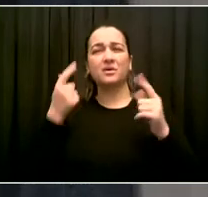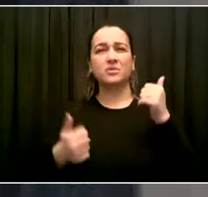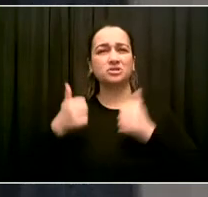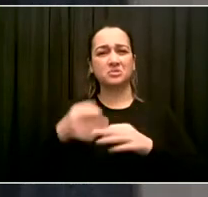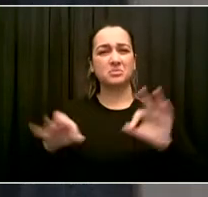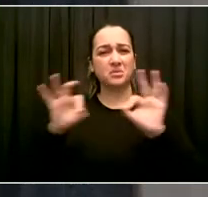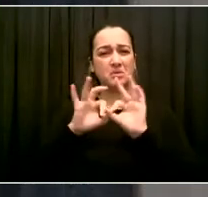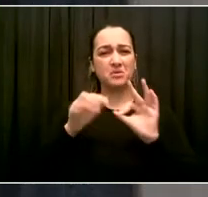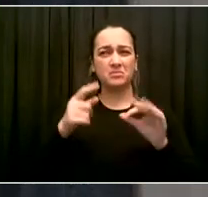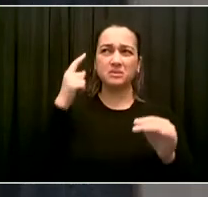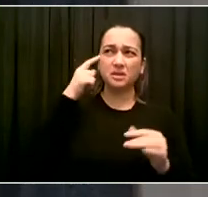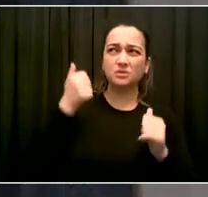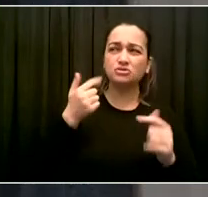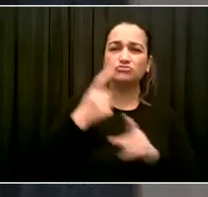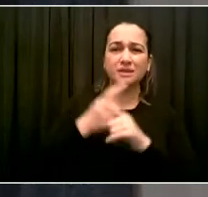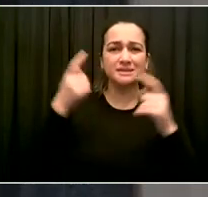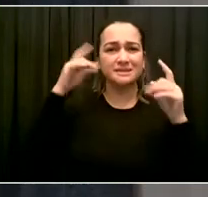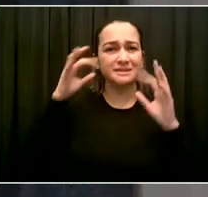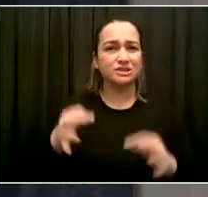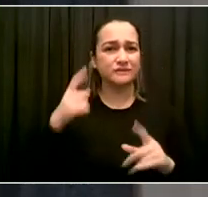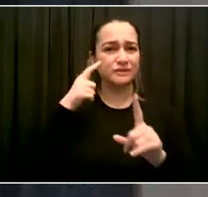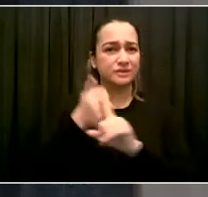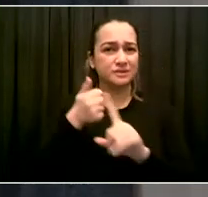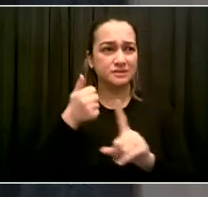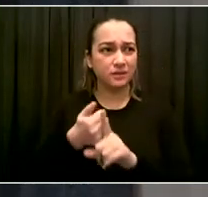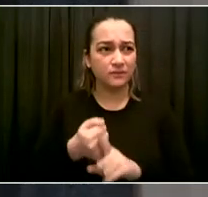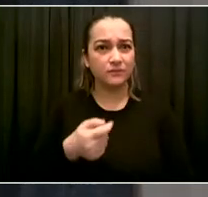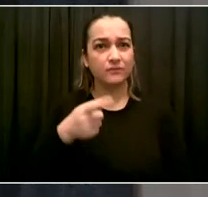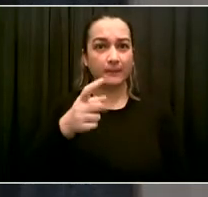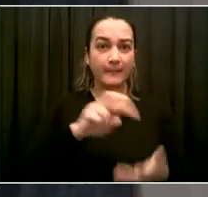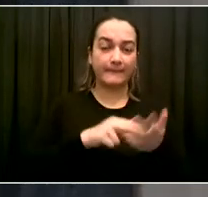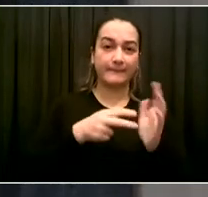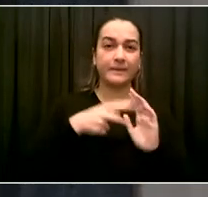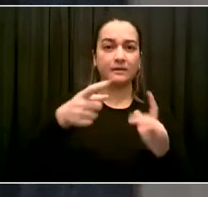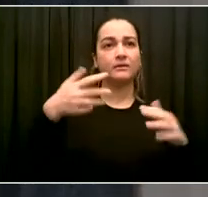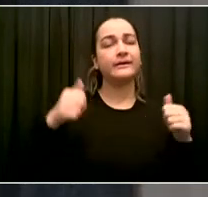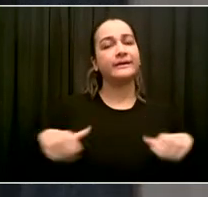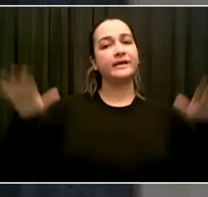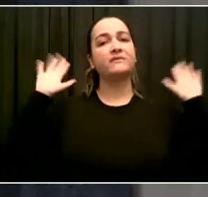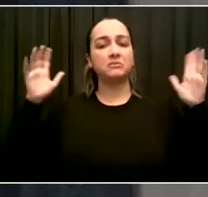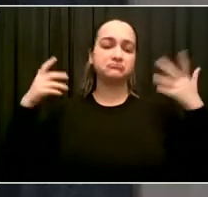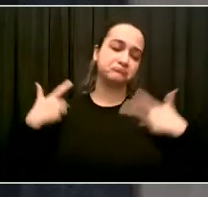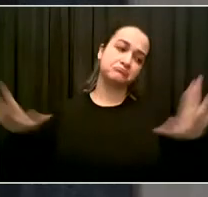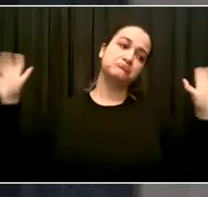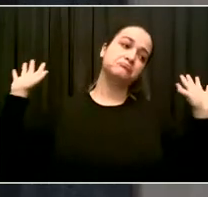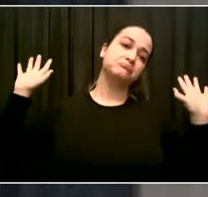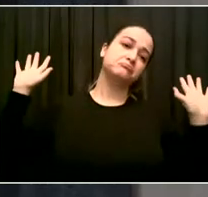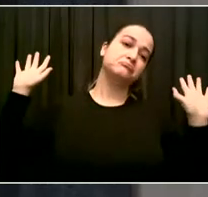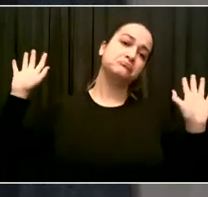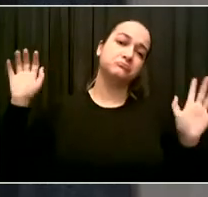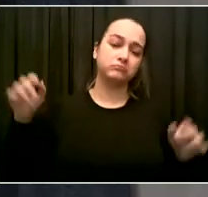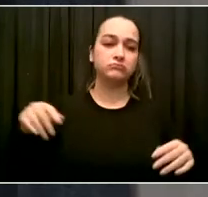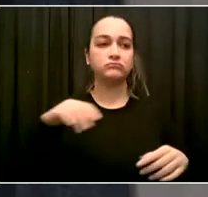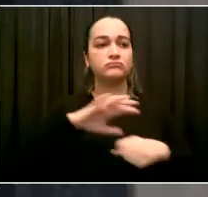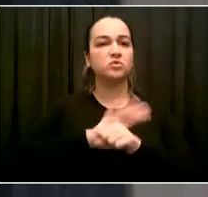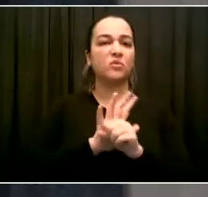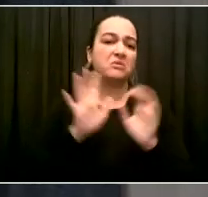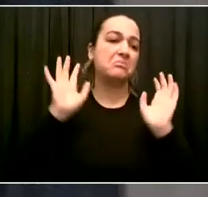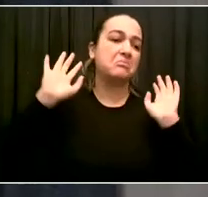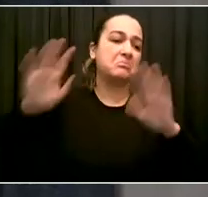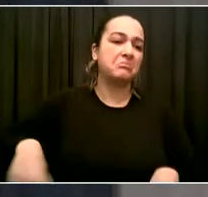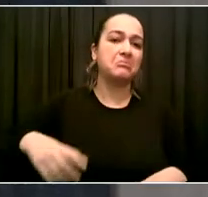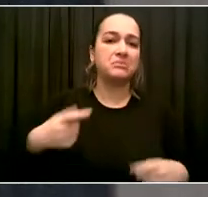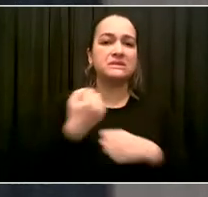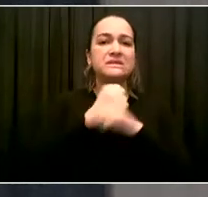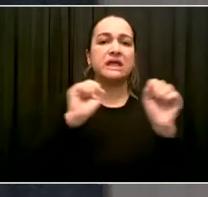still do have risk of COVID-19 spread. And so everyone can make the individual decisions. We've talked about